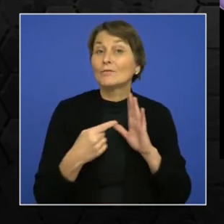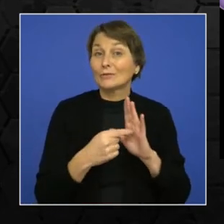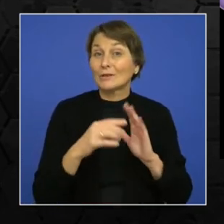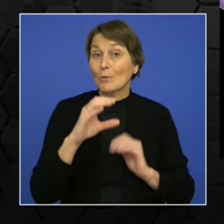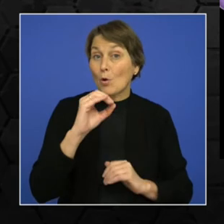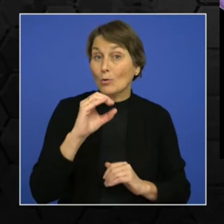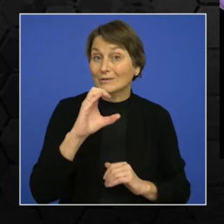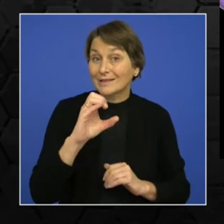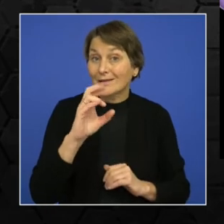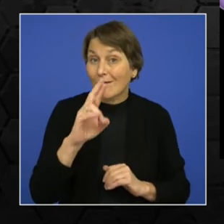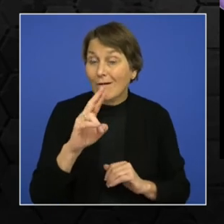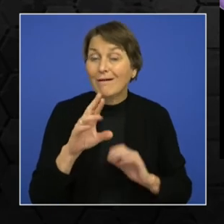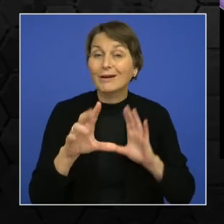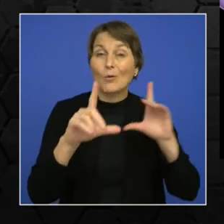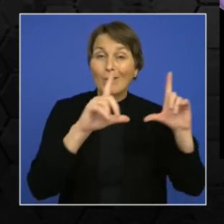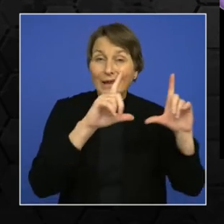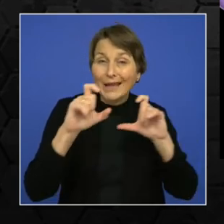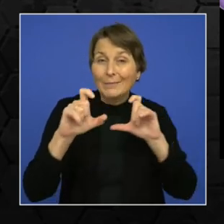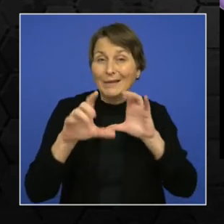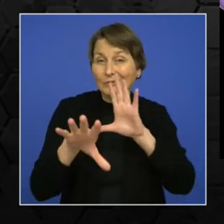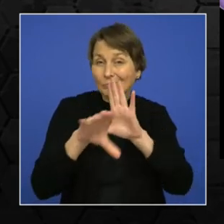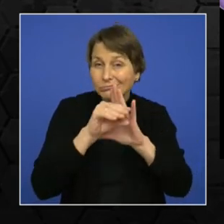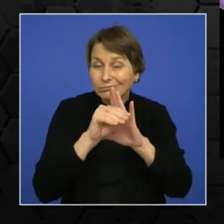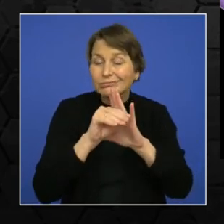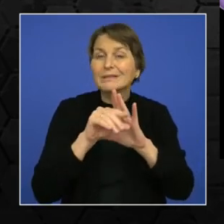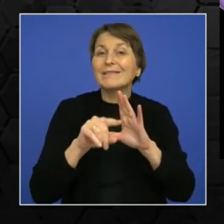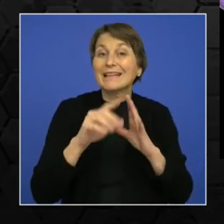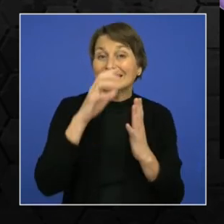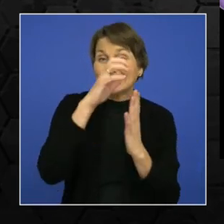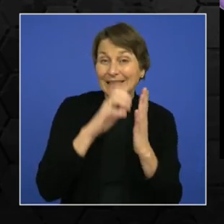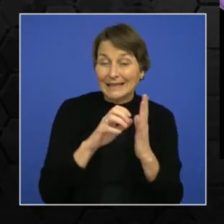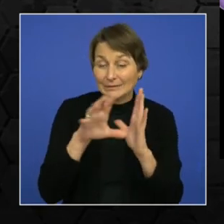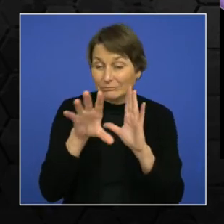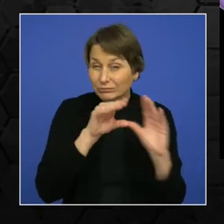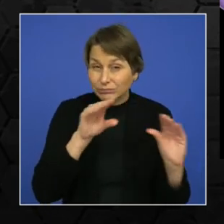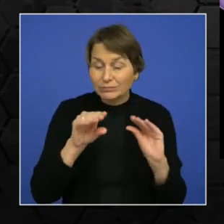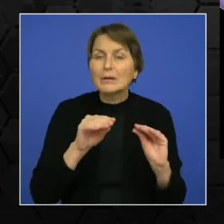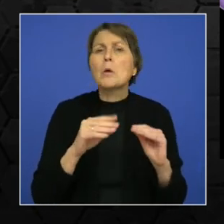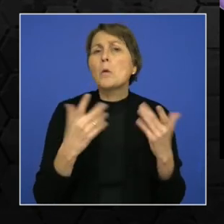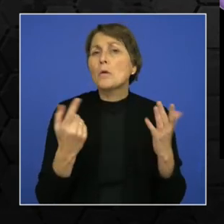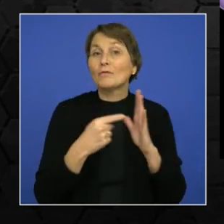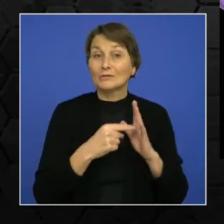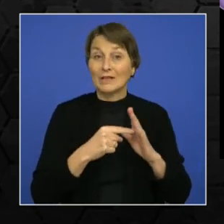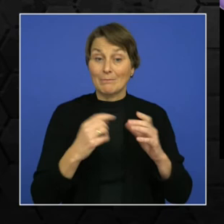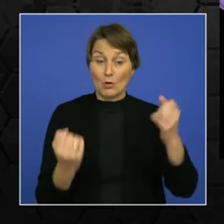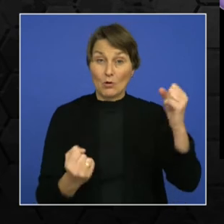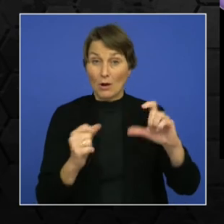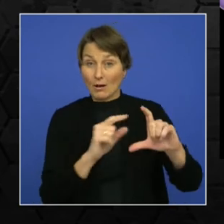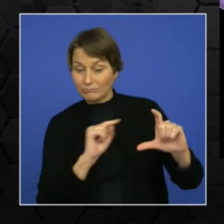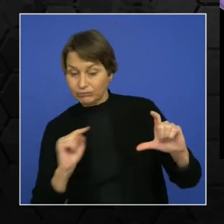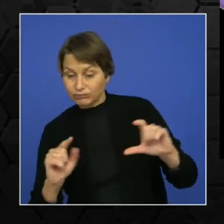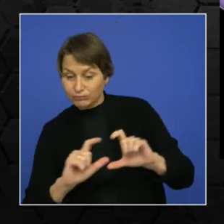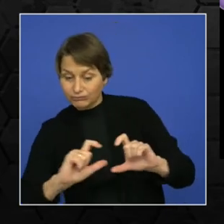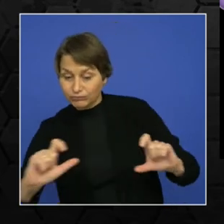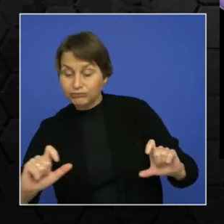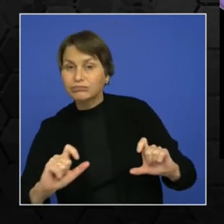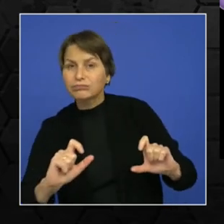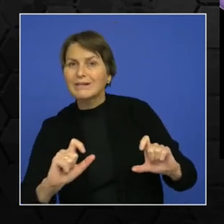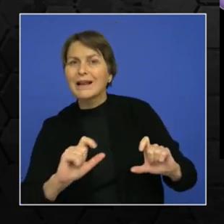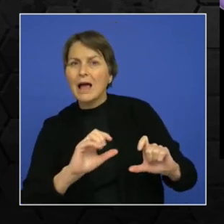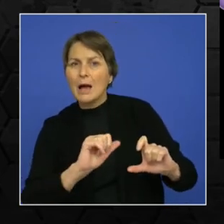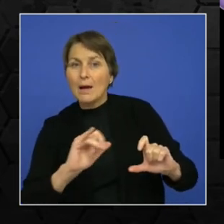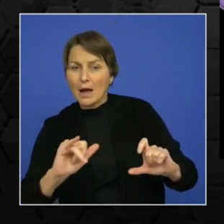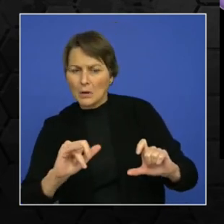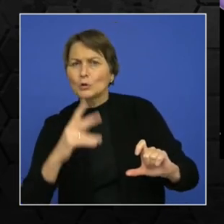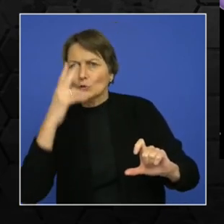technologies could be used to identify and validate the various number of plates of the vehicles so as to find out and prove that the vehicles running are